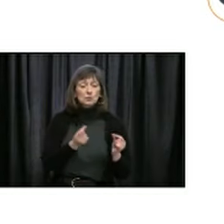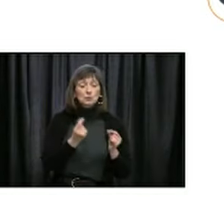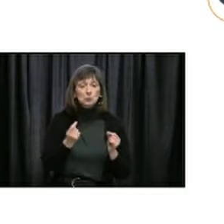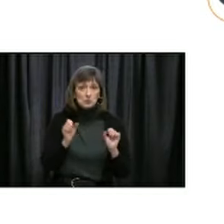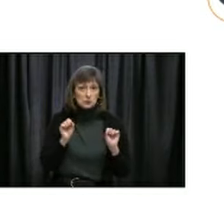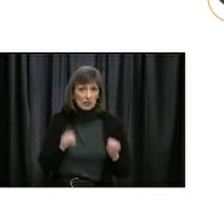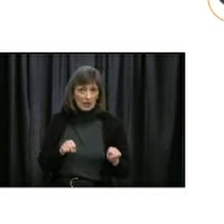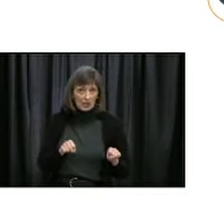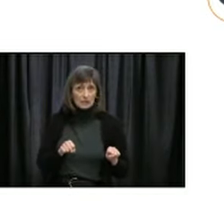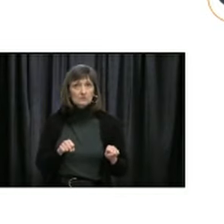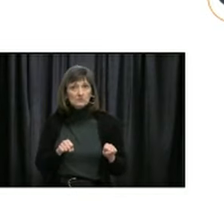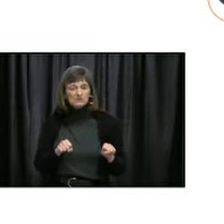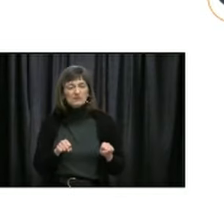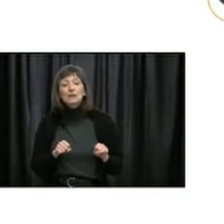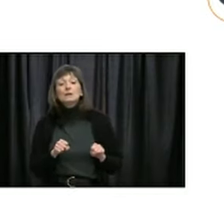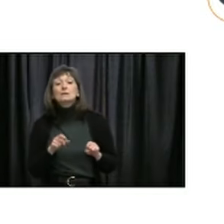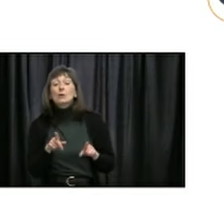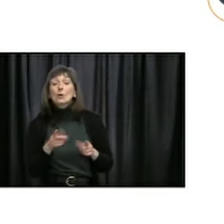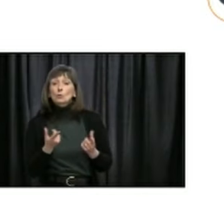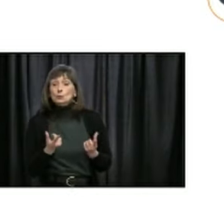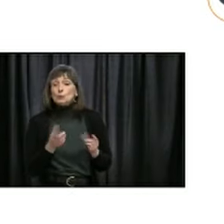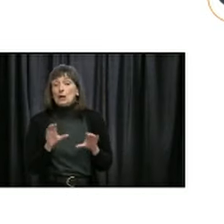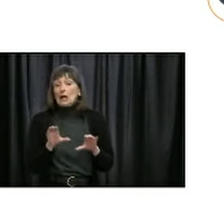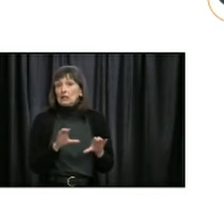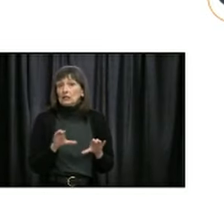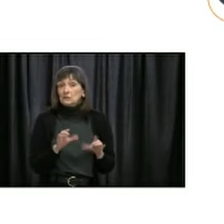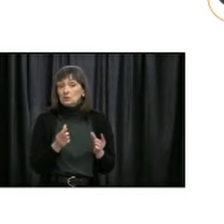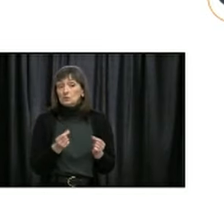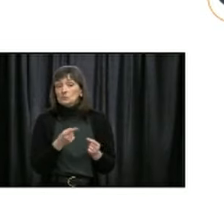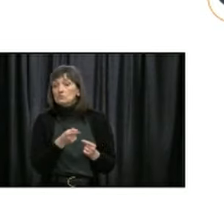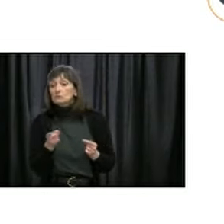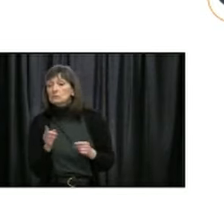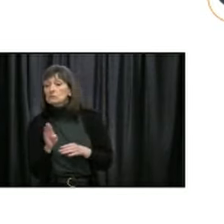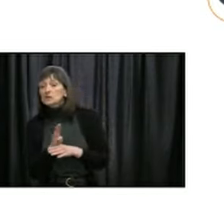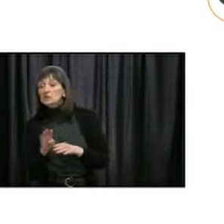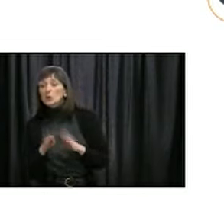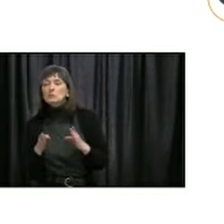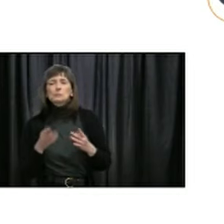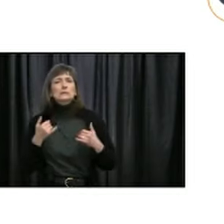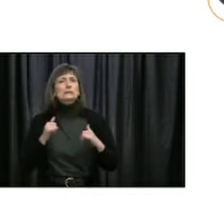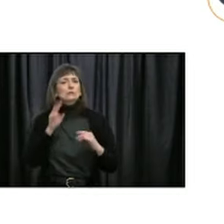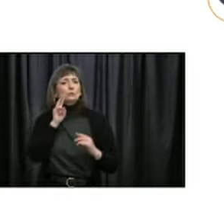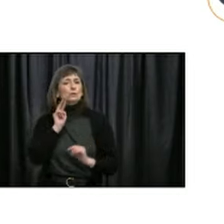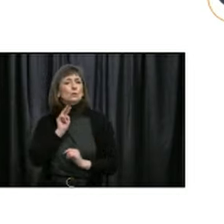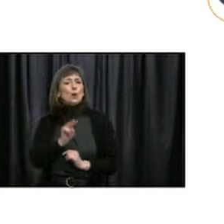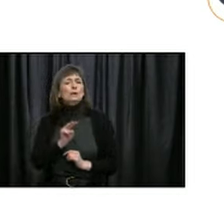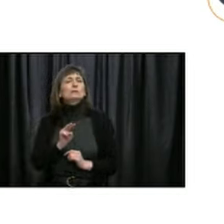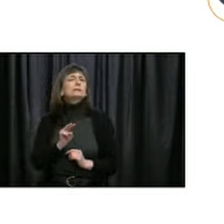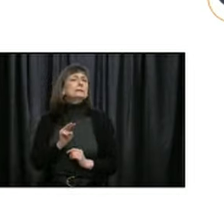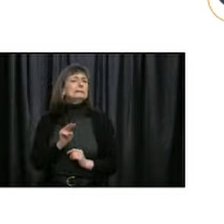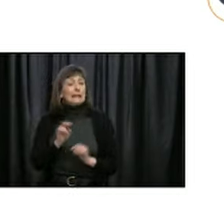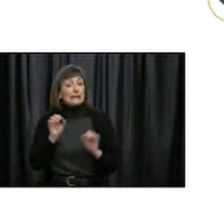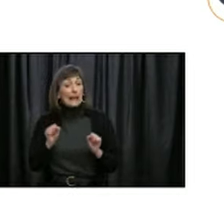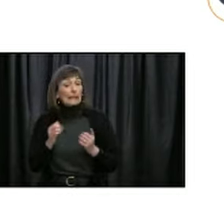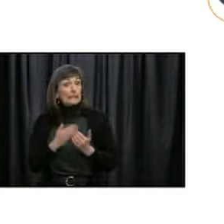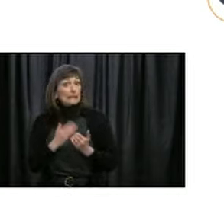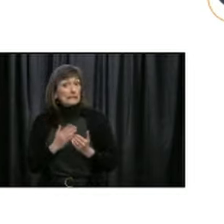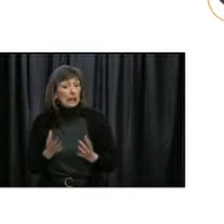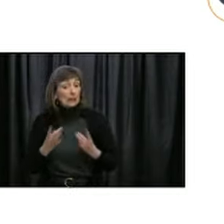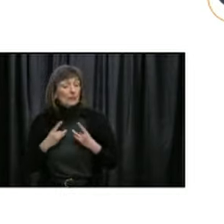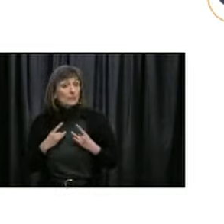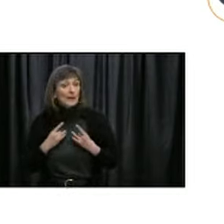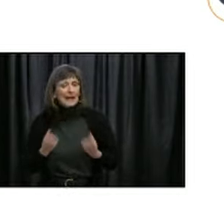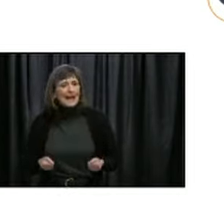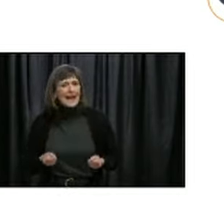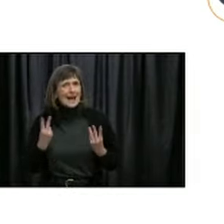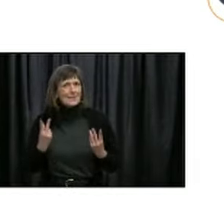at these activities, we want to assess the risk for these activities. And the way we do that is to look at